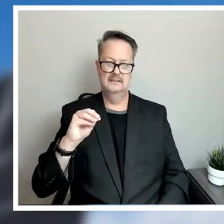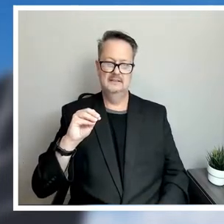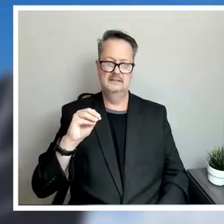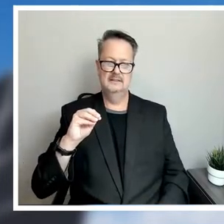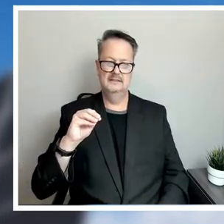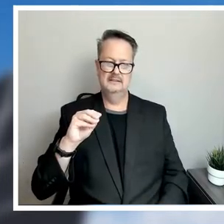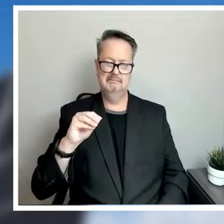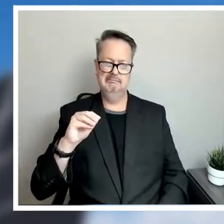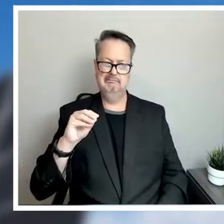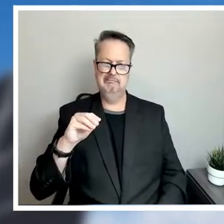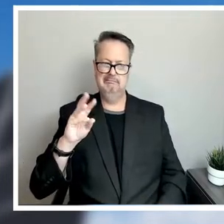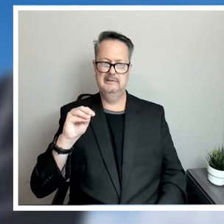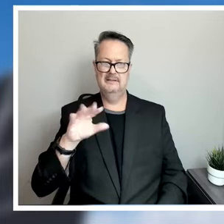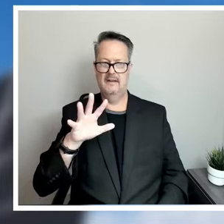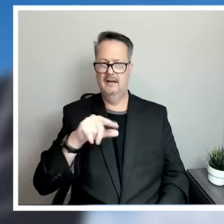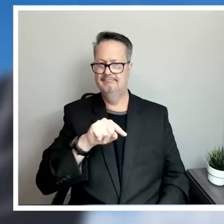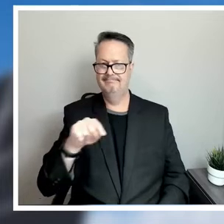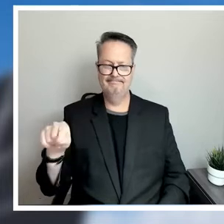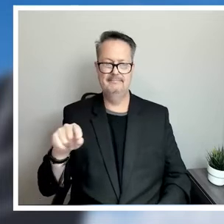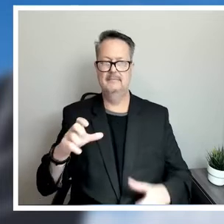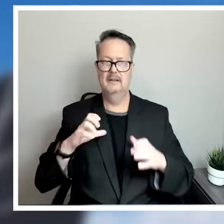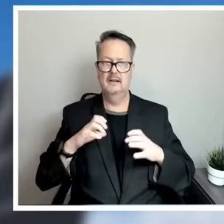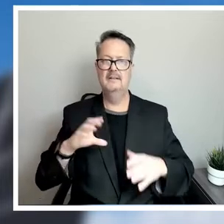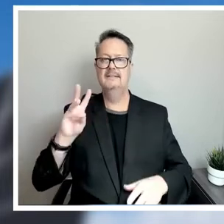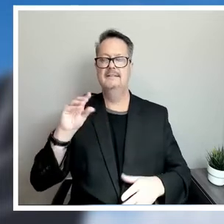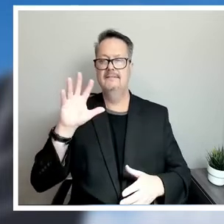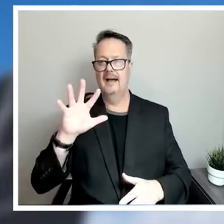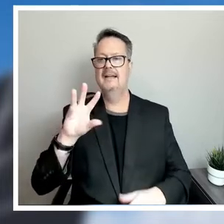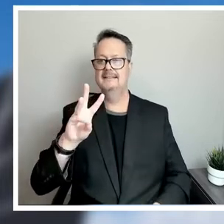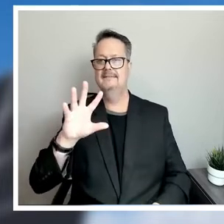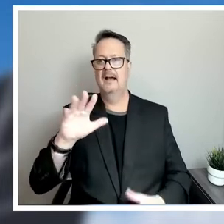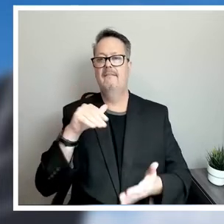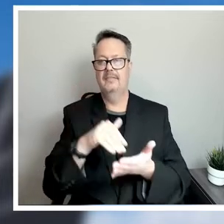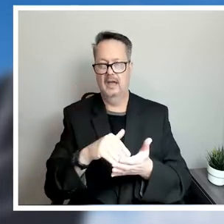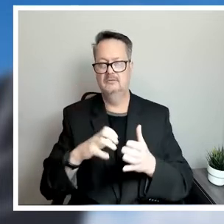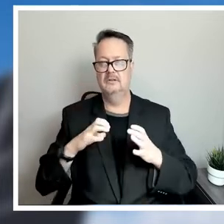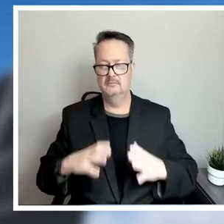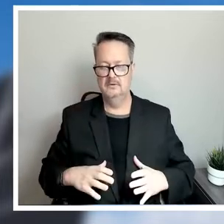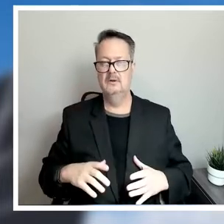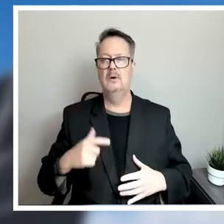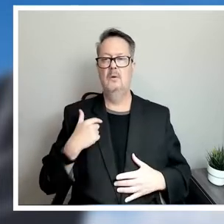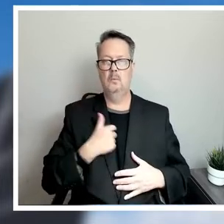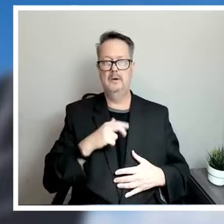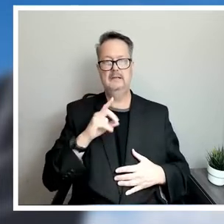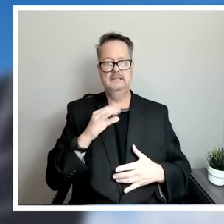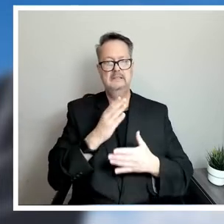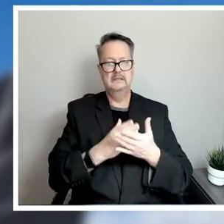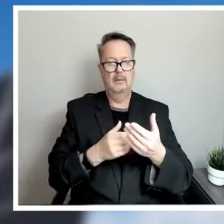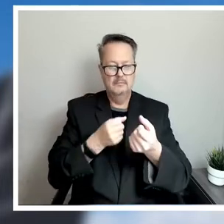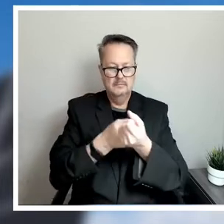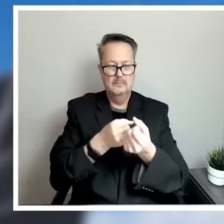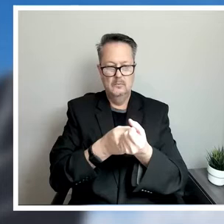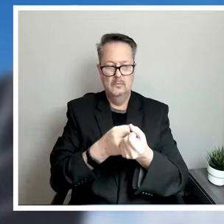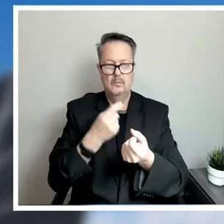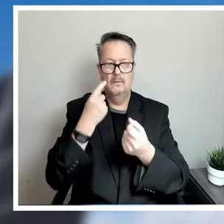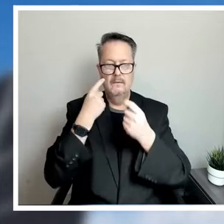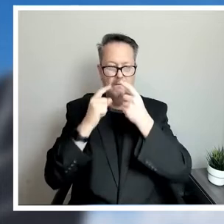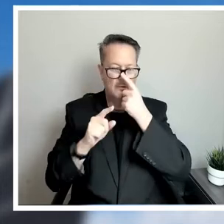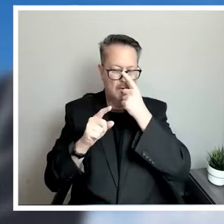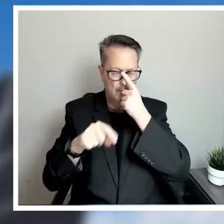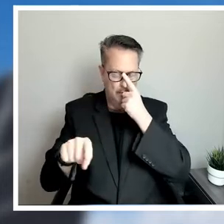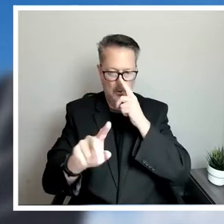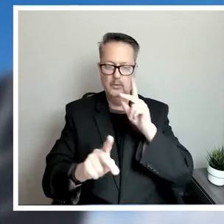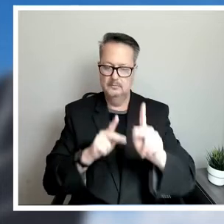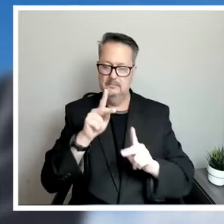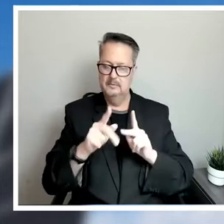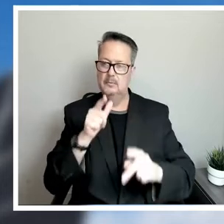at least the last rate request, we have done some element of support for those folks who qualify.